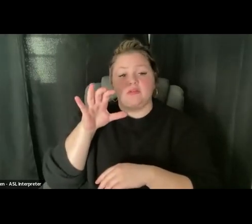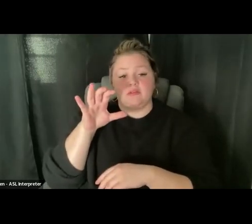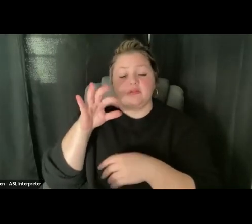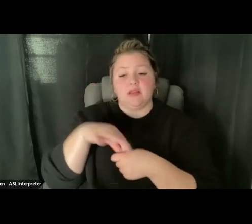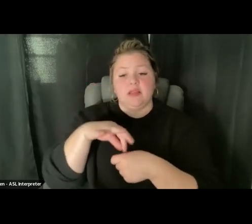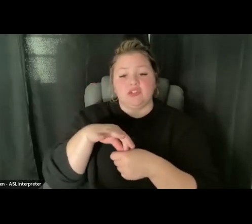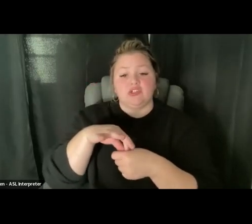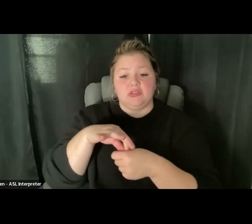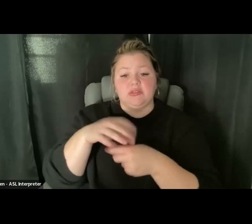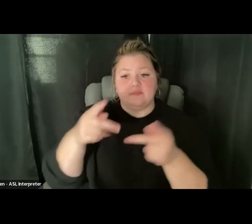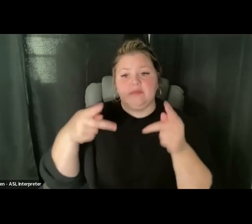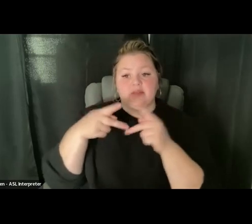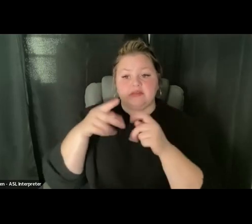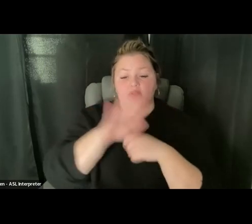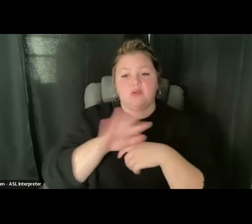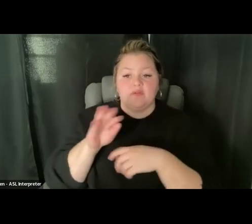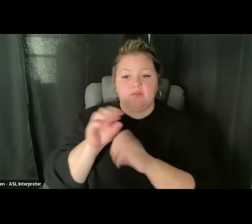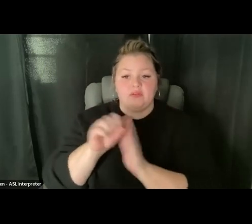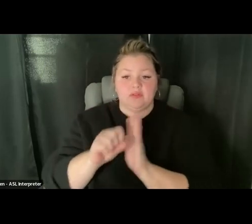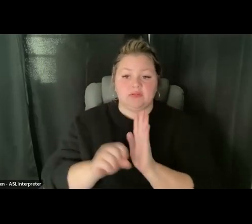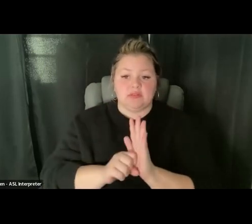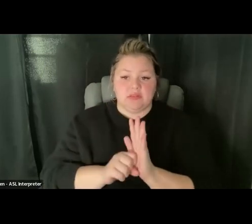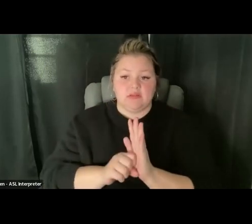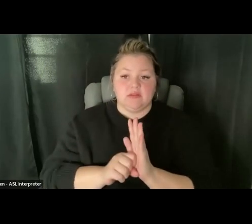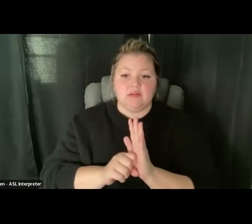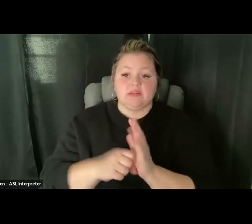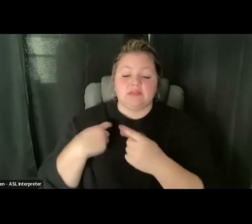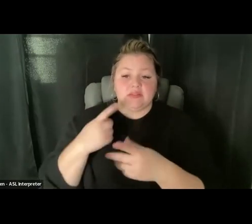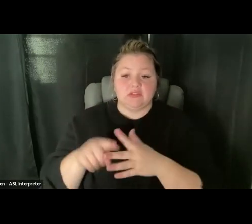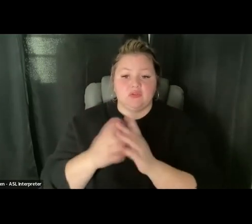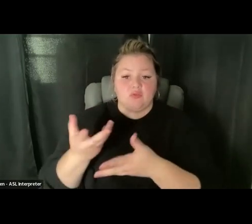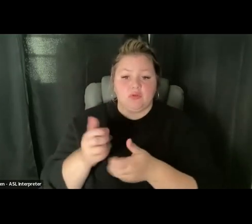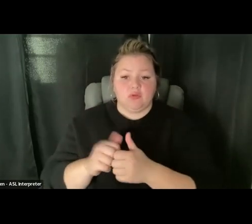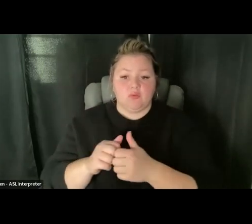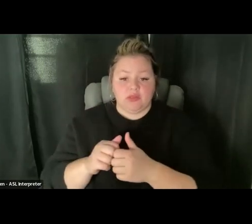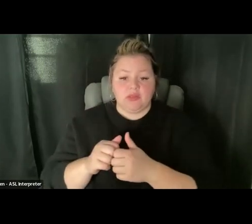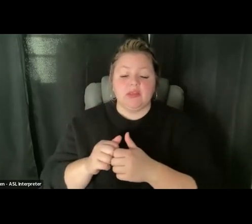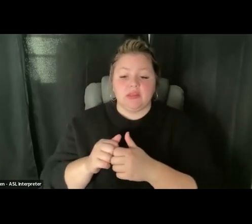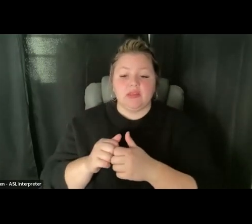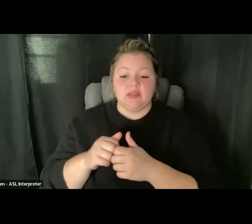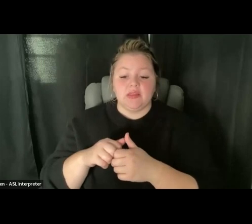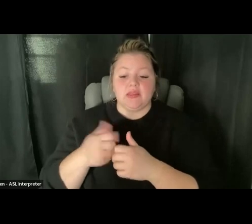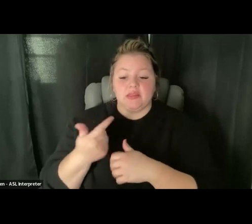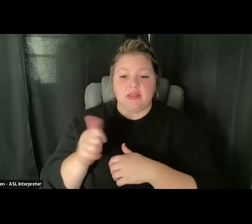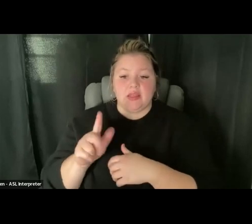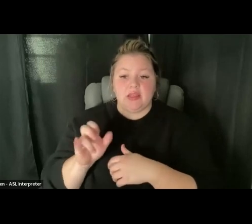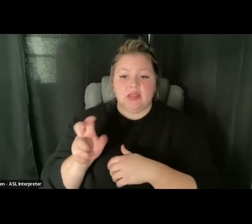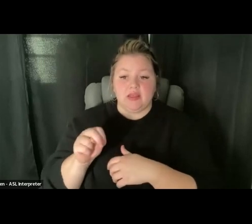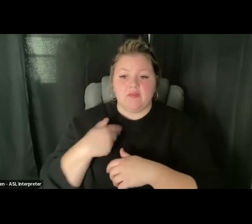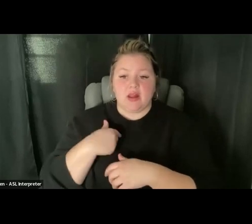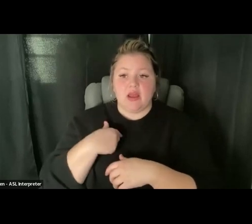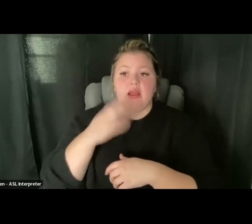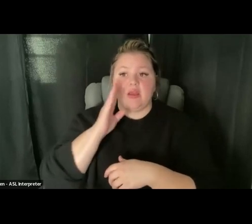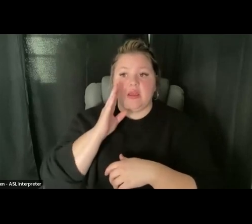Secretary Galvin, that has been one of my prime focuses, where I go out and work with the local election official